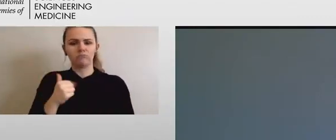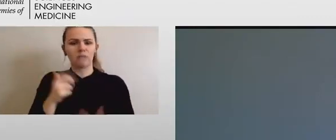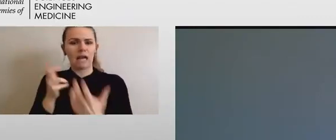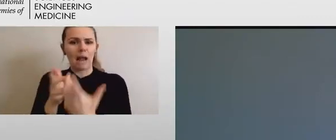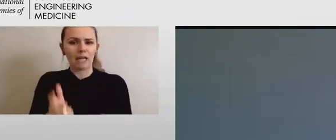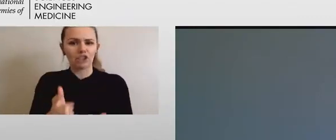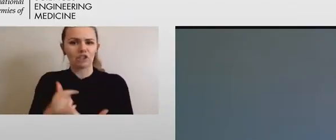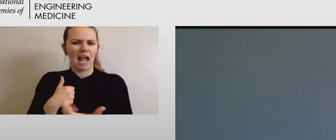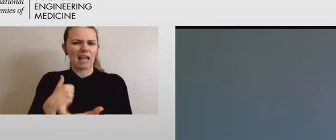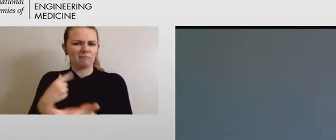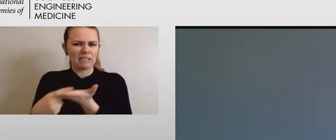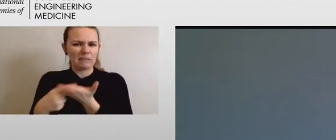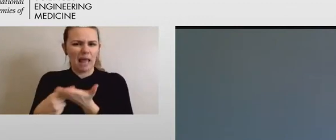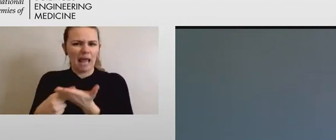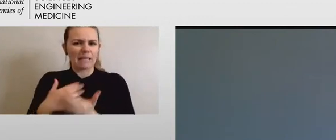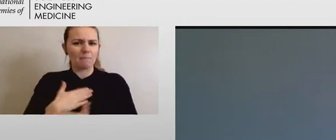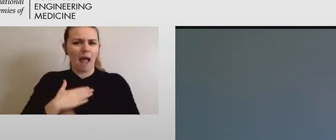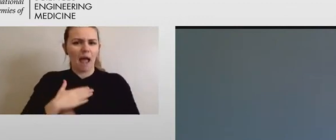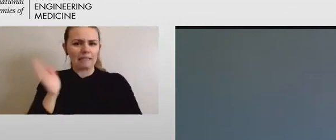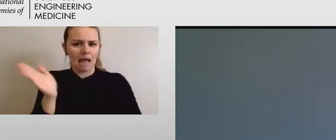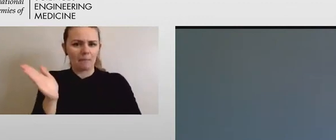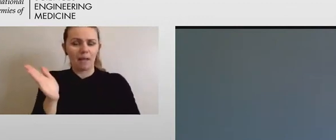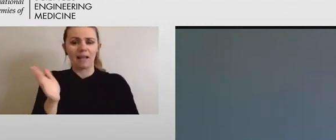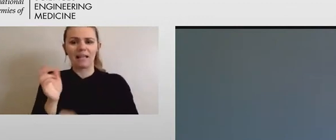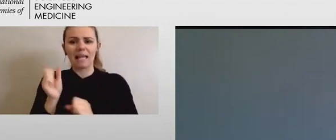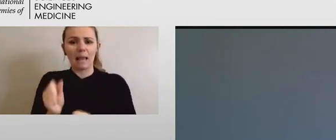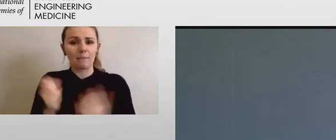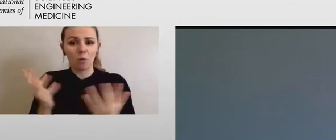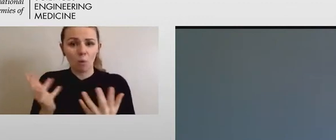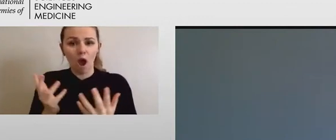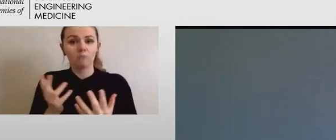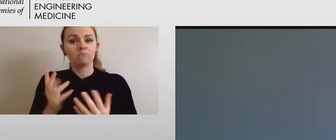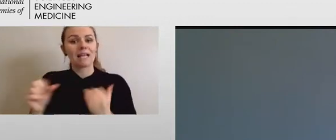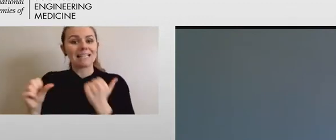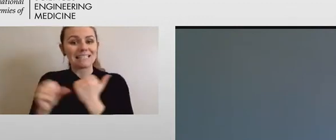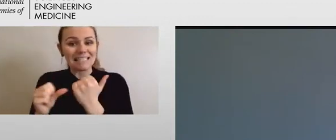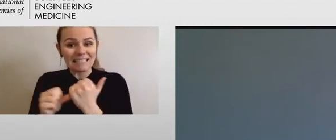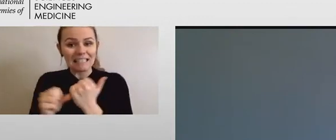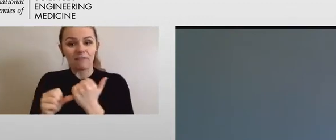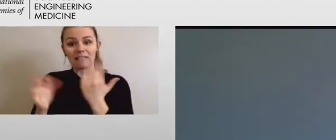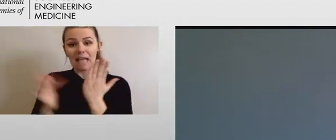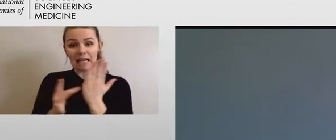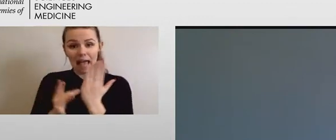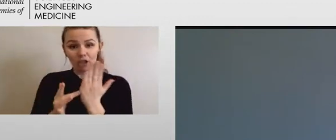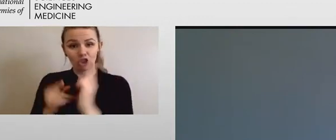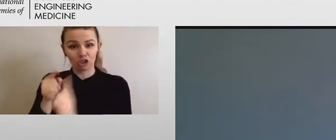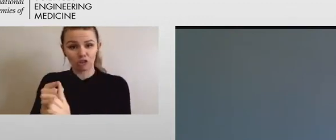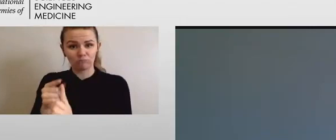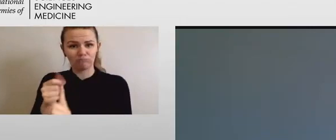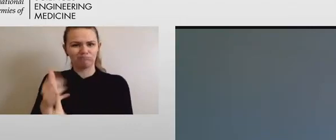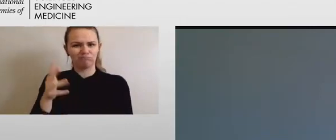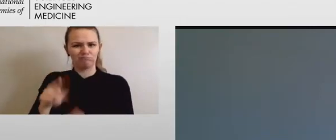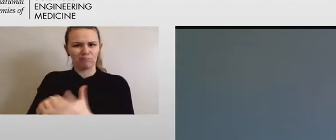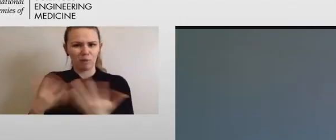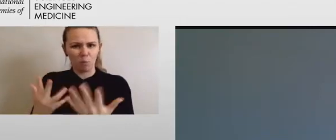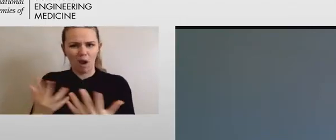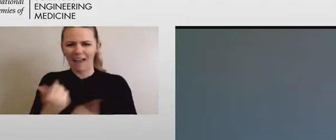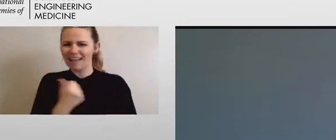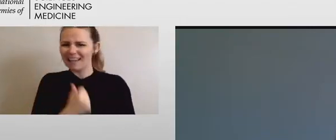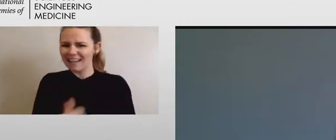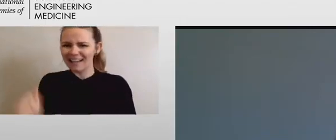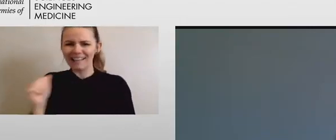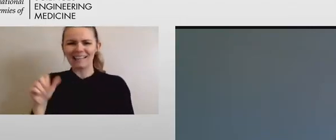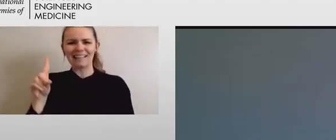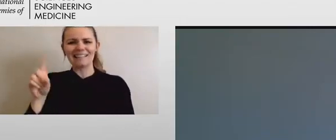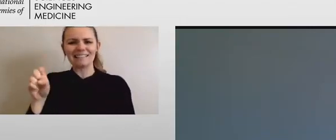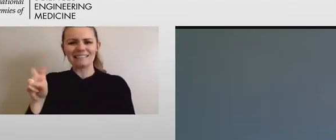technology, which is any sort of device or technology that helps disabled people perform tasks that would otherwise be